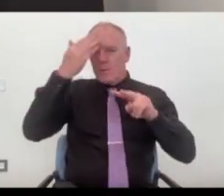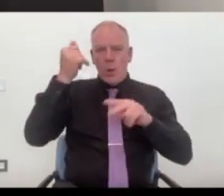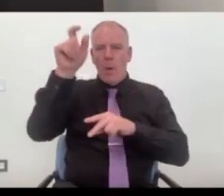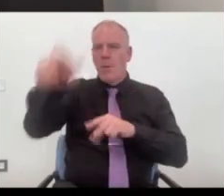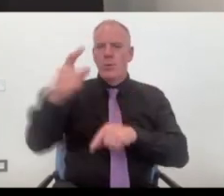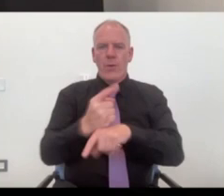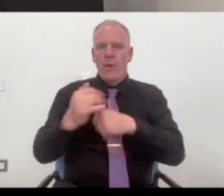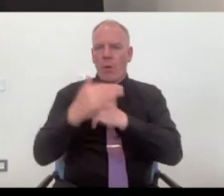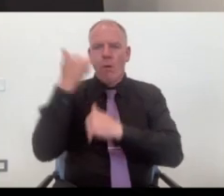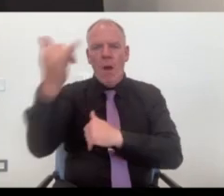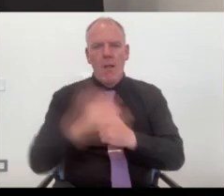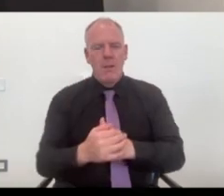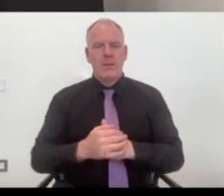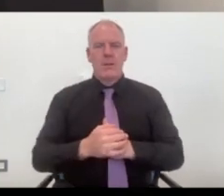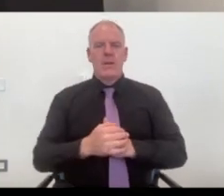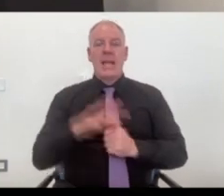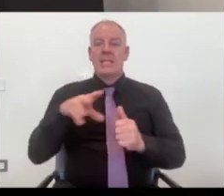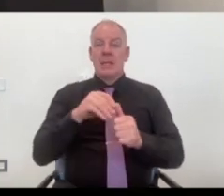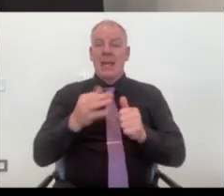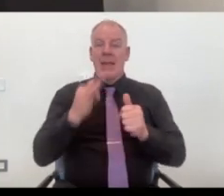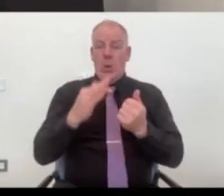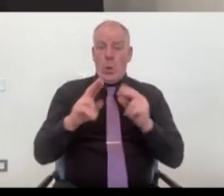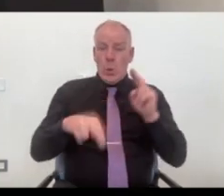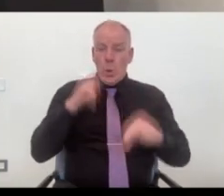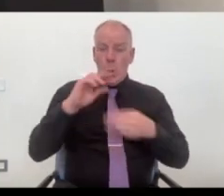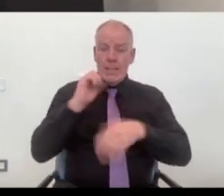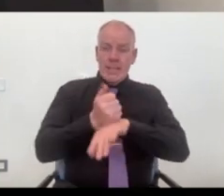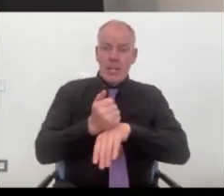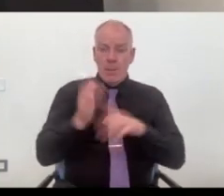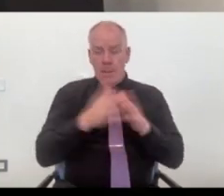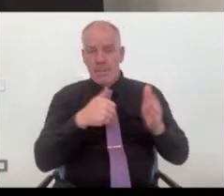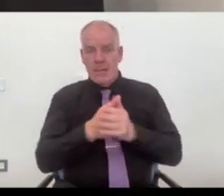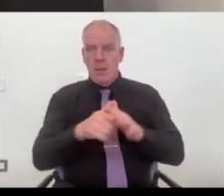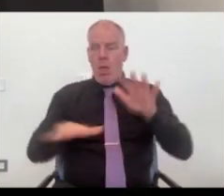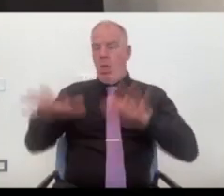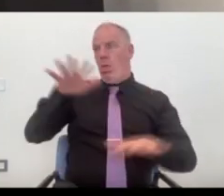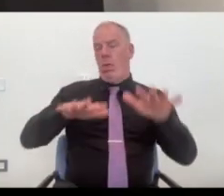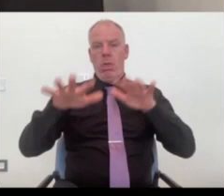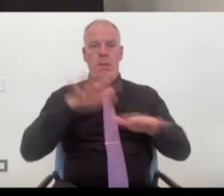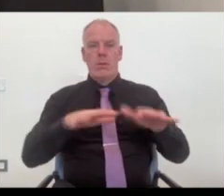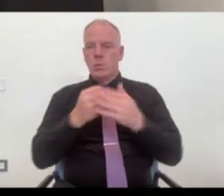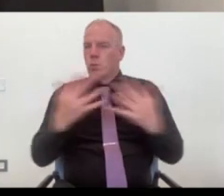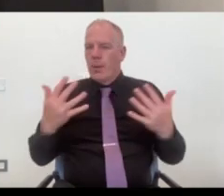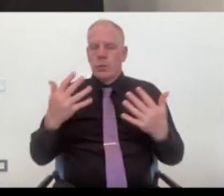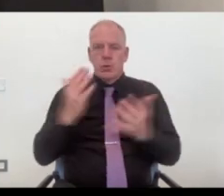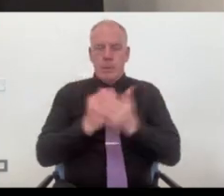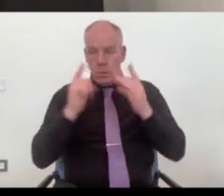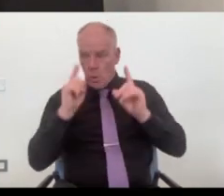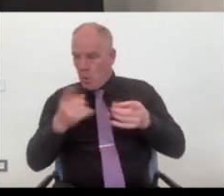especially as when you're in a, a young startup mode, some of these things can be completely daunting and can be like